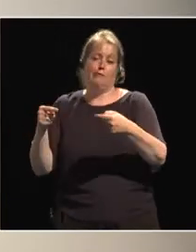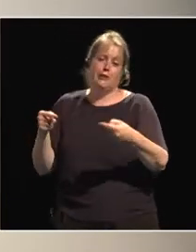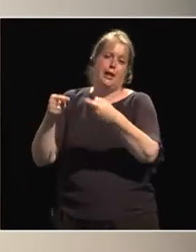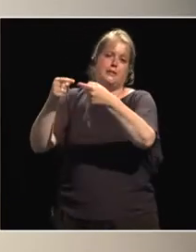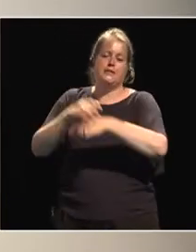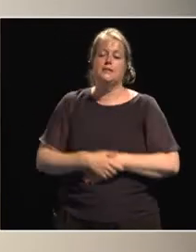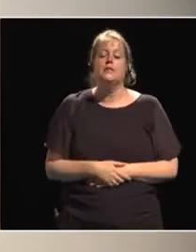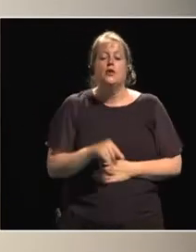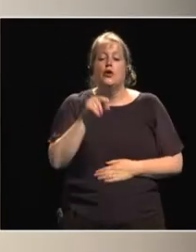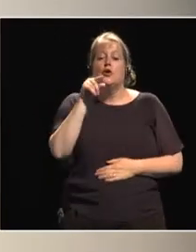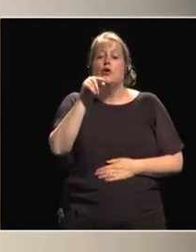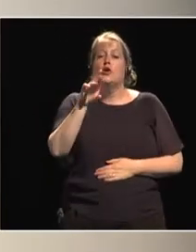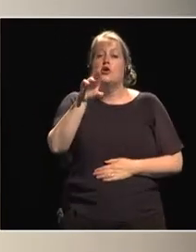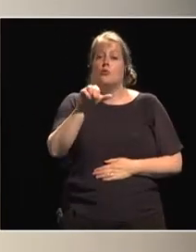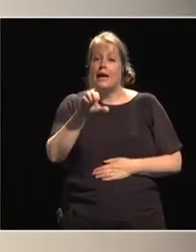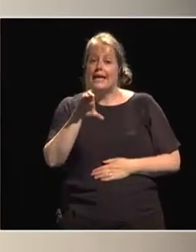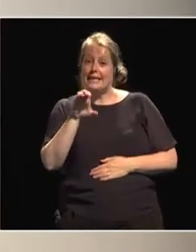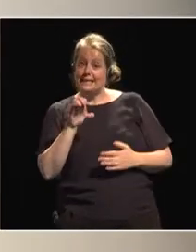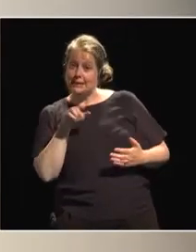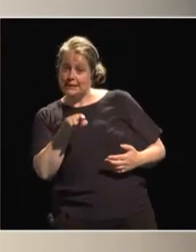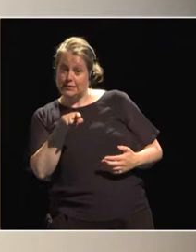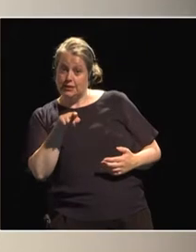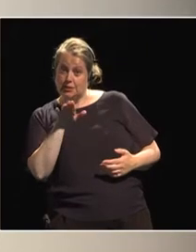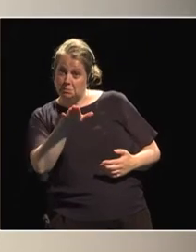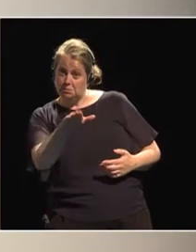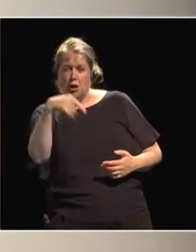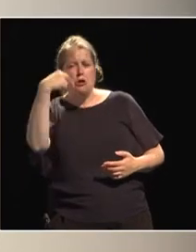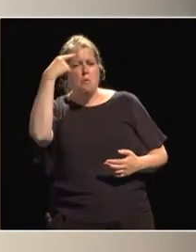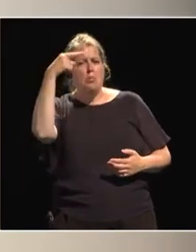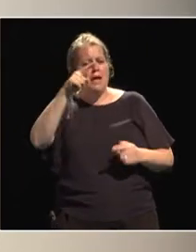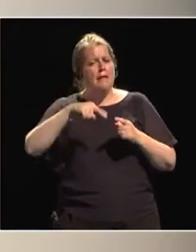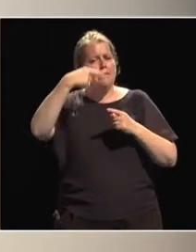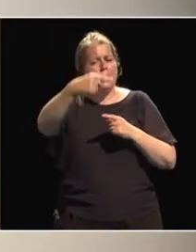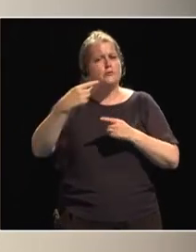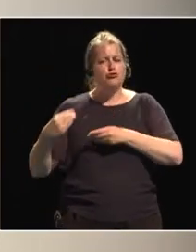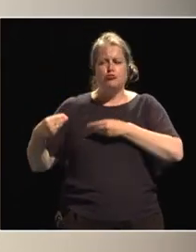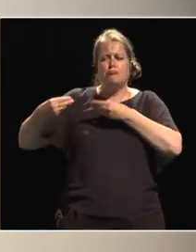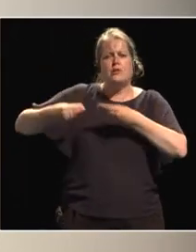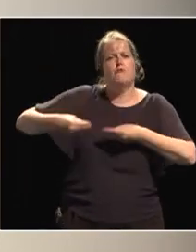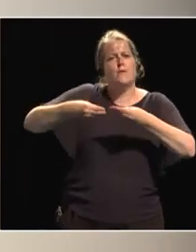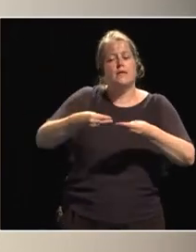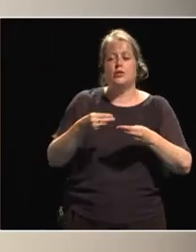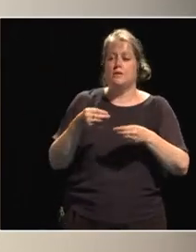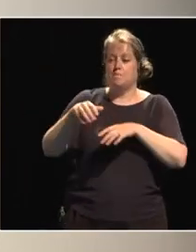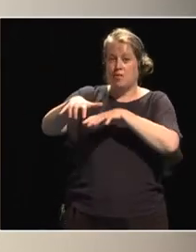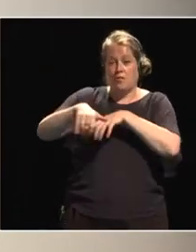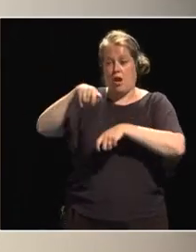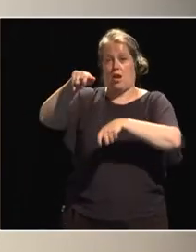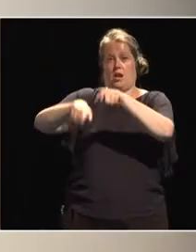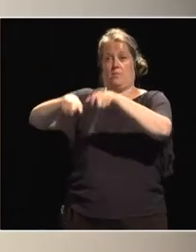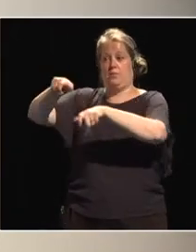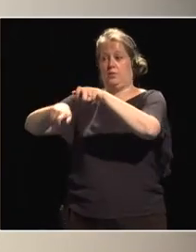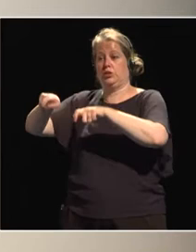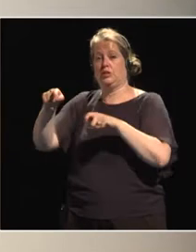Grace, what do you think? Do you think that the next generation of farmers will have